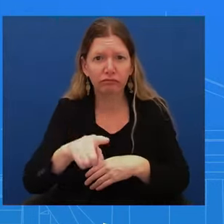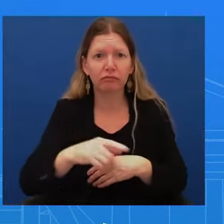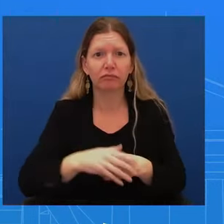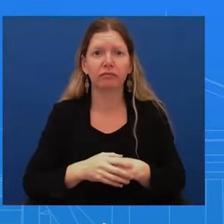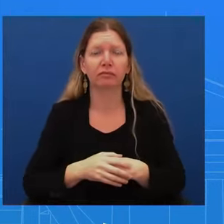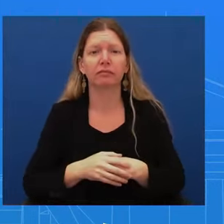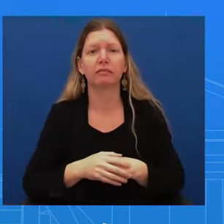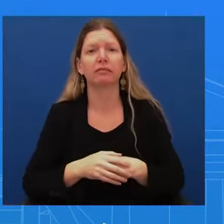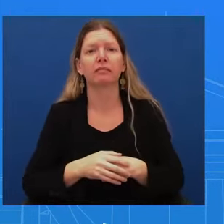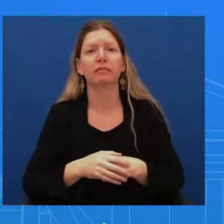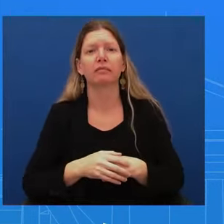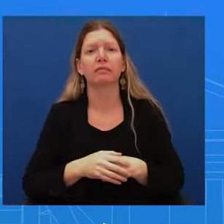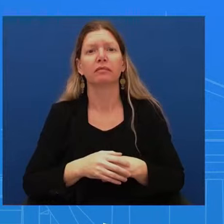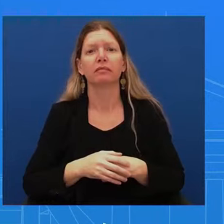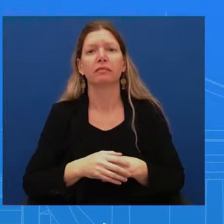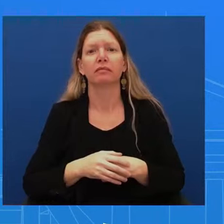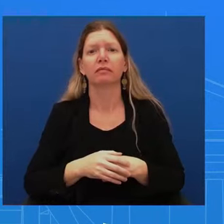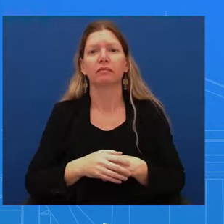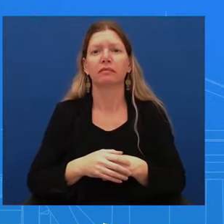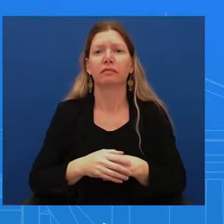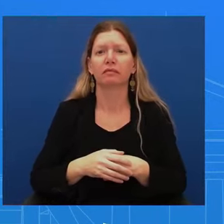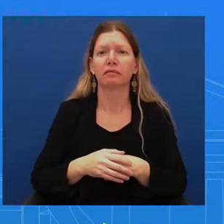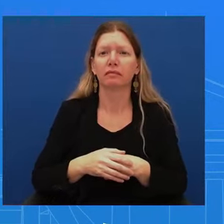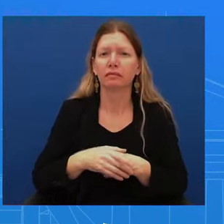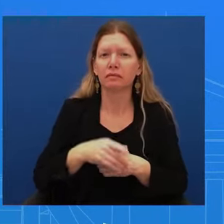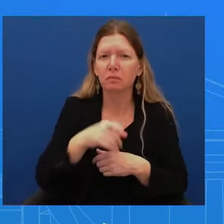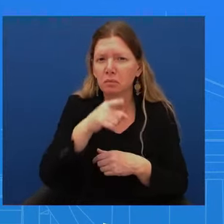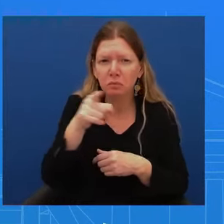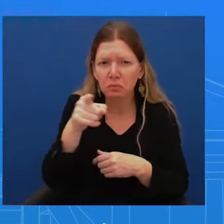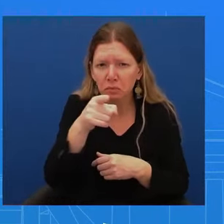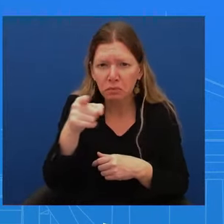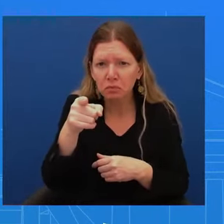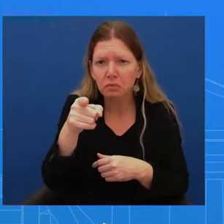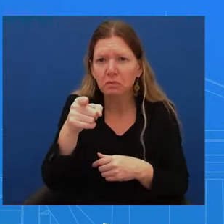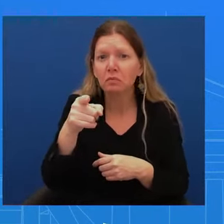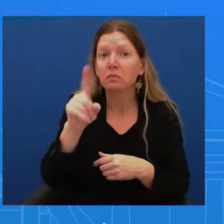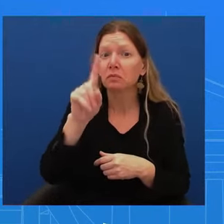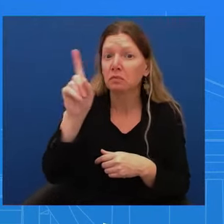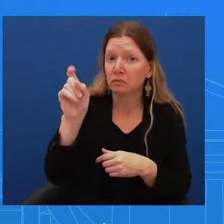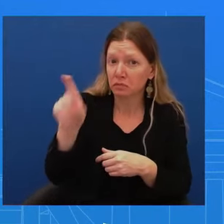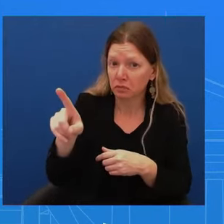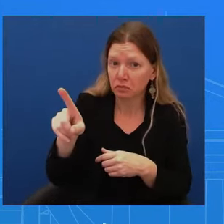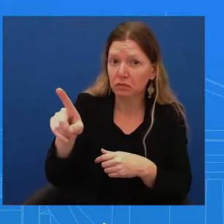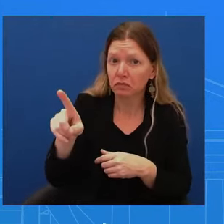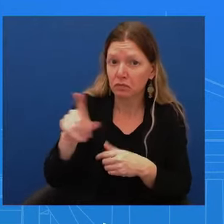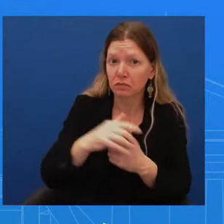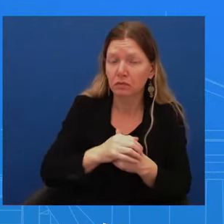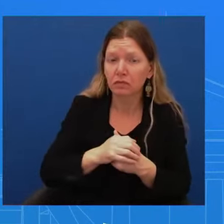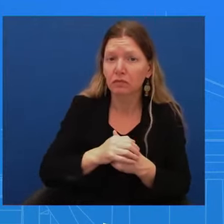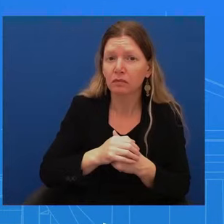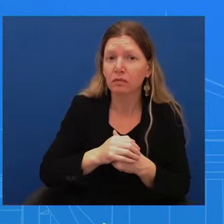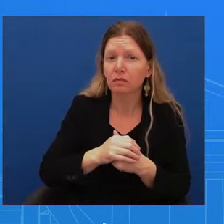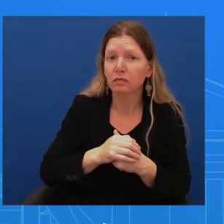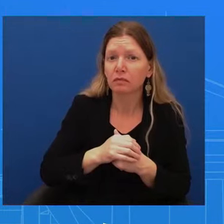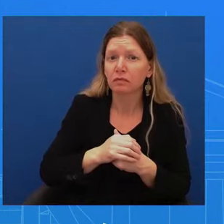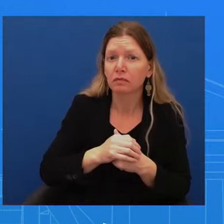All right. Go ahead, Steve. Thank you. Sorry, James. My other favorite person.